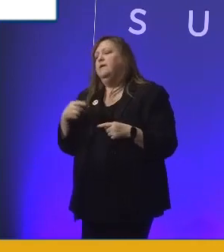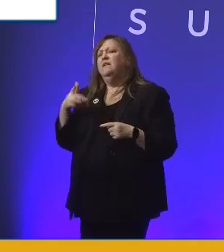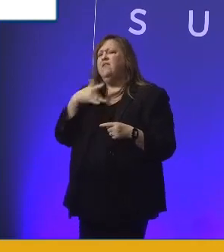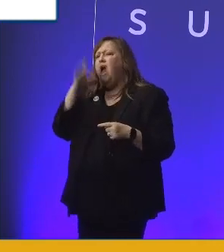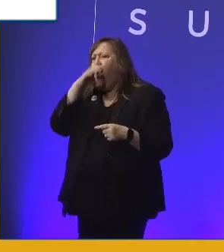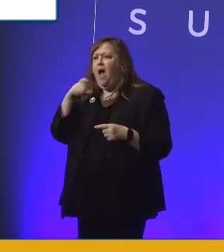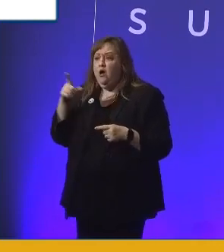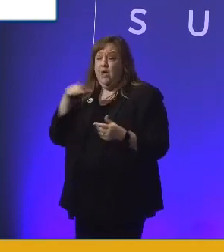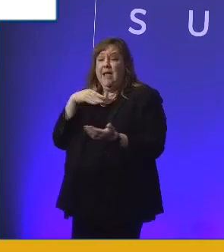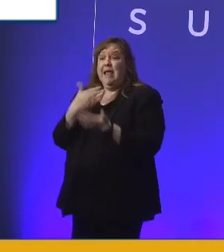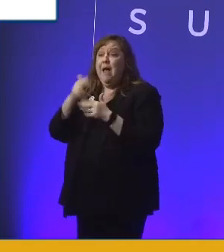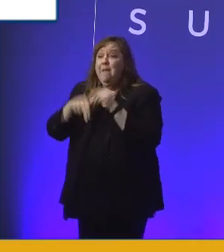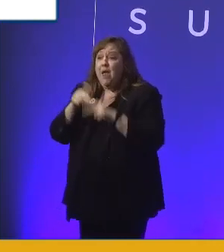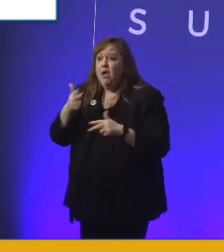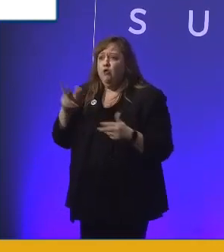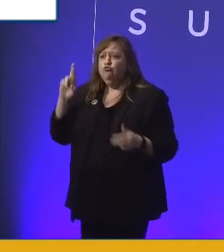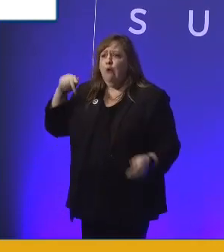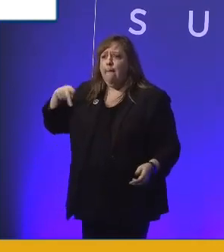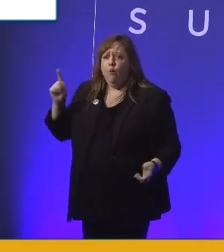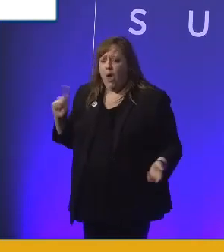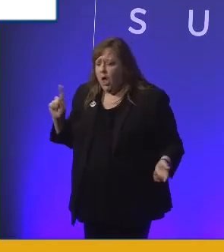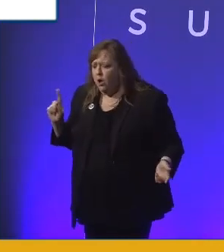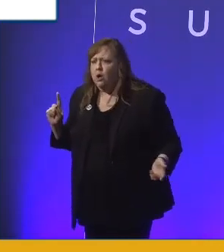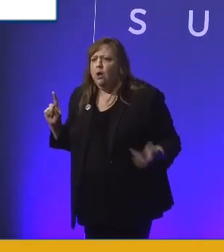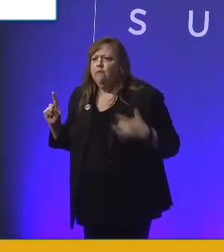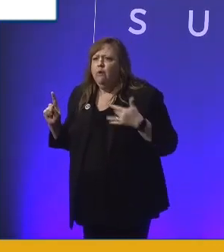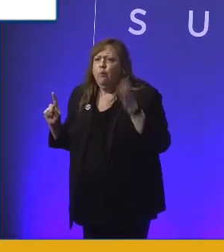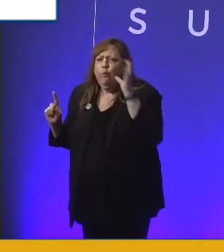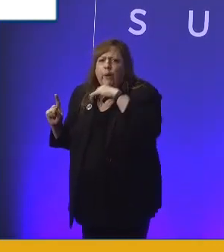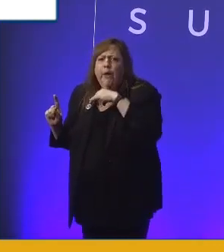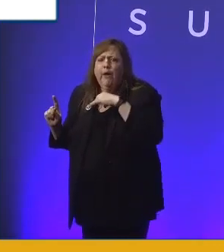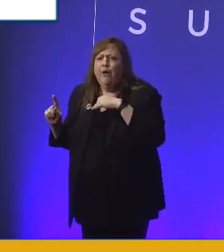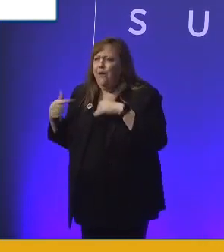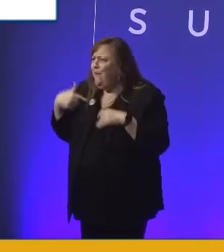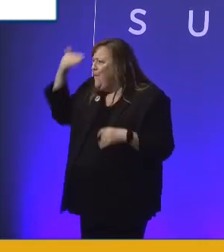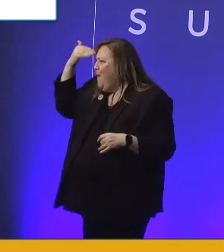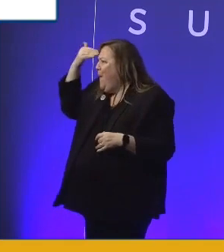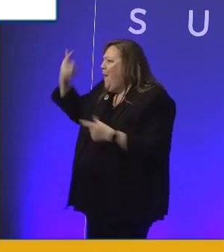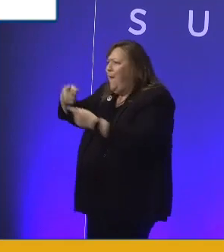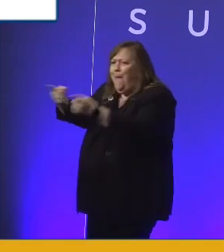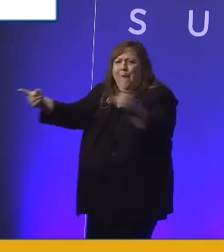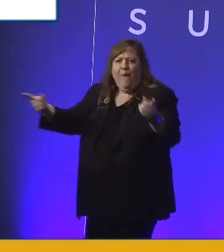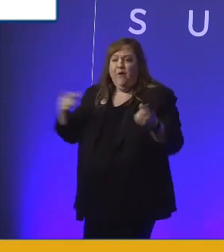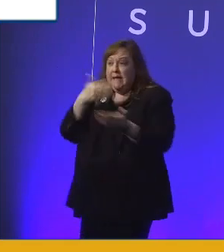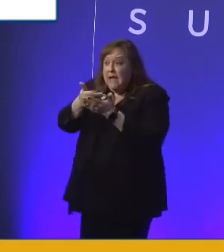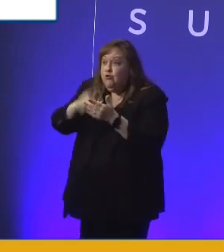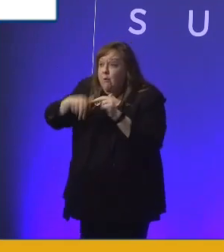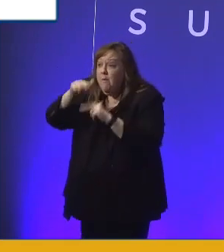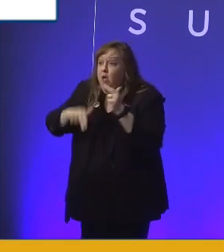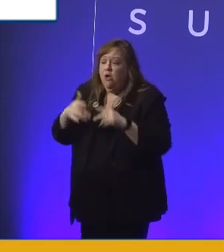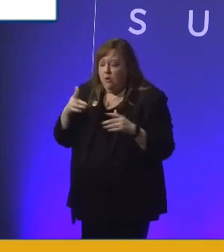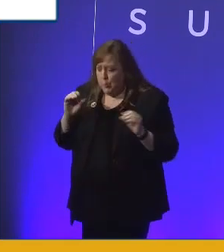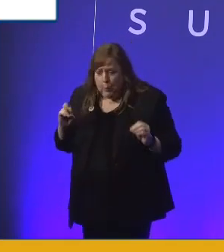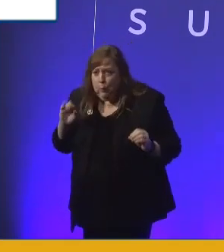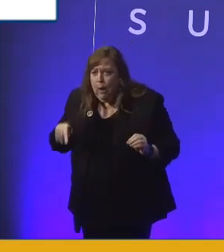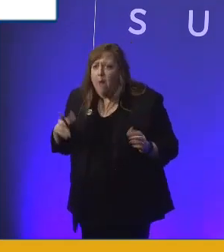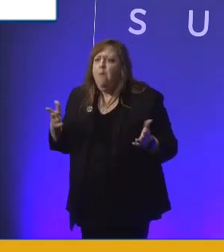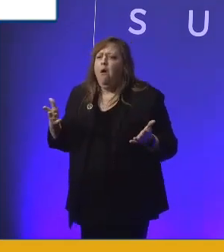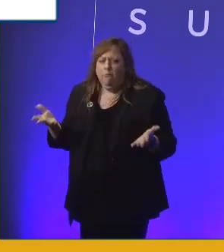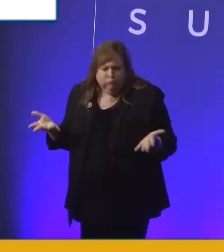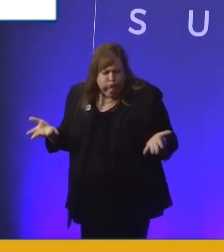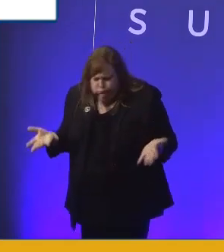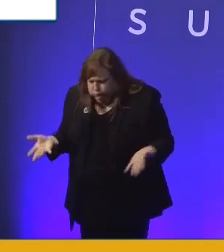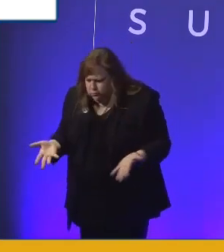doesn't have a ramp. We've got a critical mass of awareness and knowledge that when you get to one of these buildings, you're like, well, where's this?